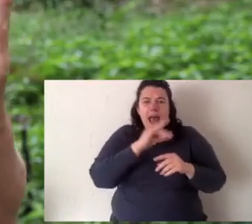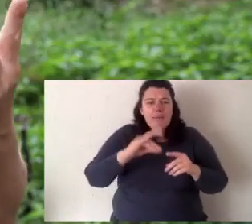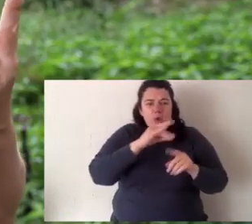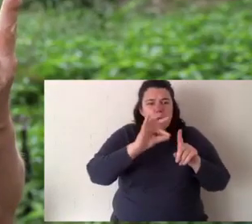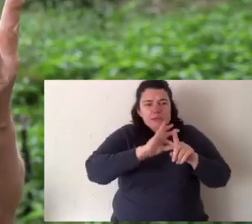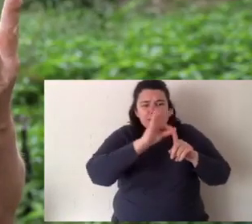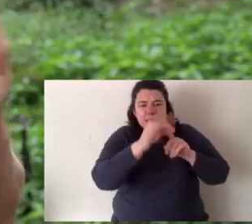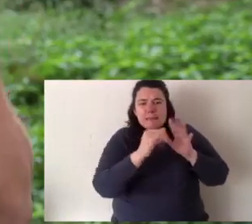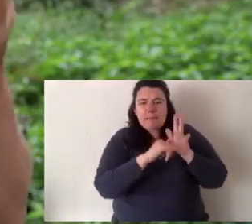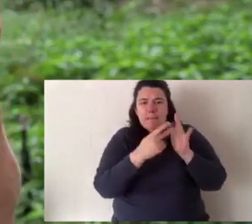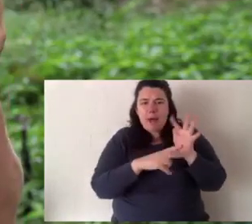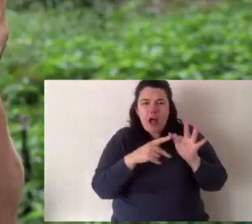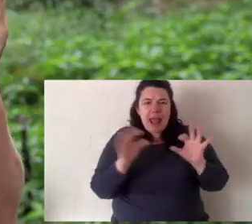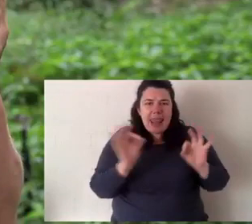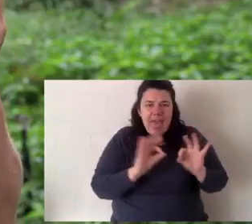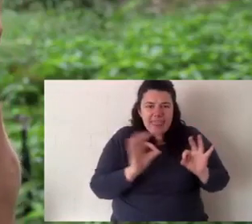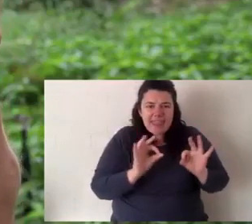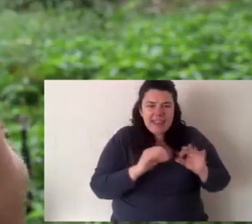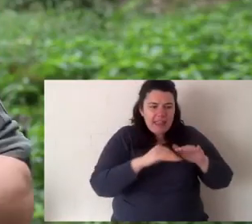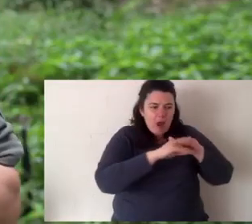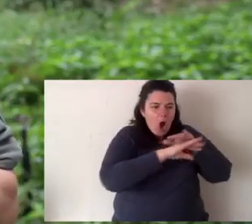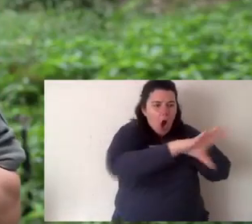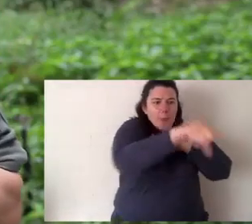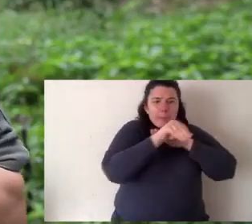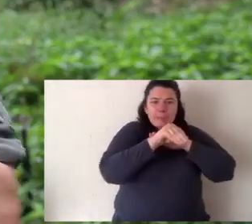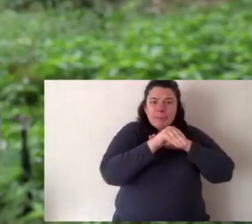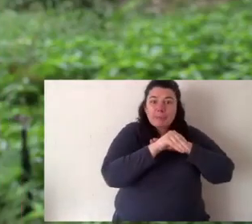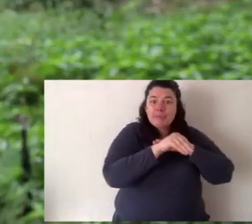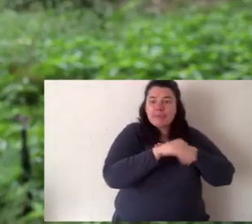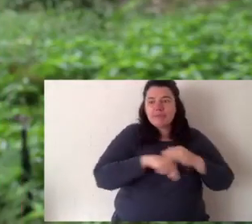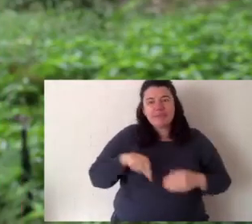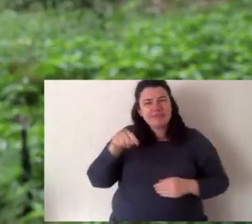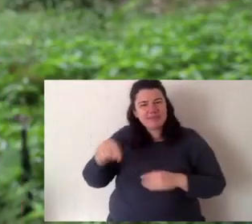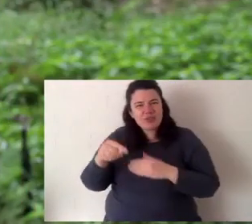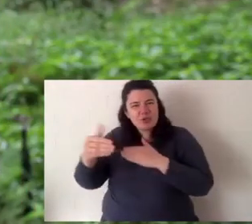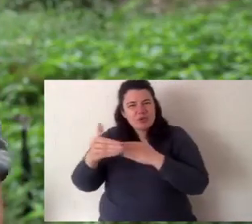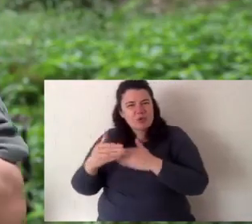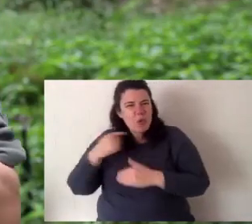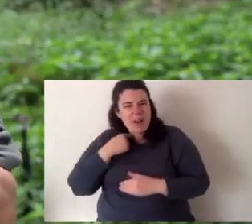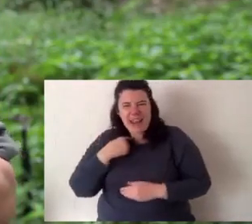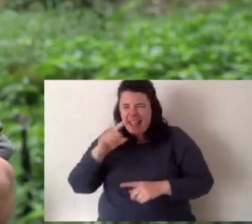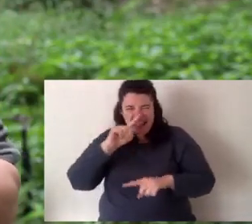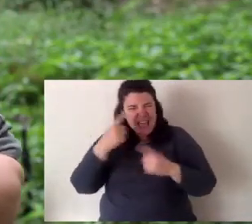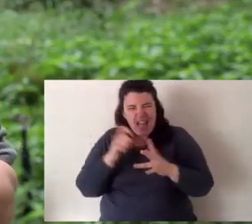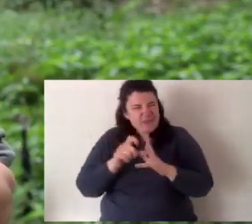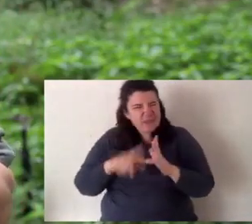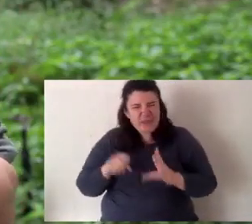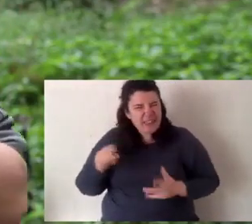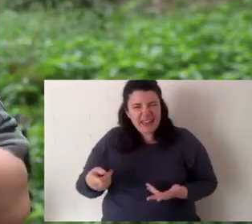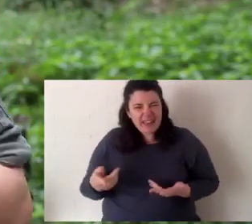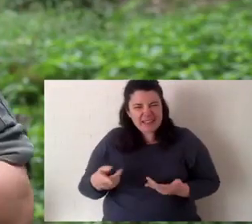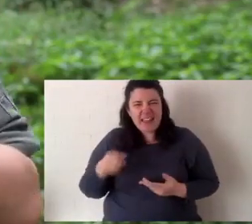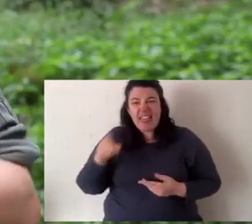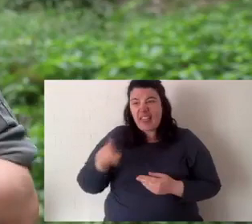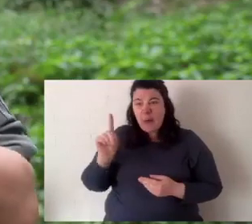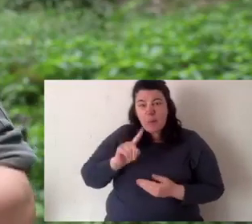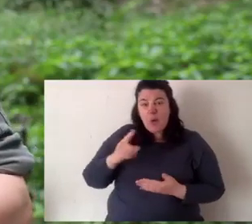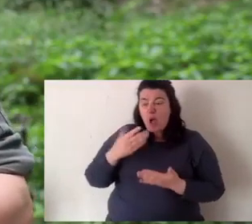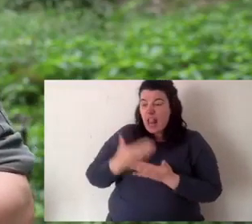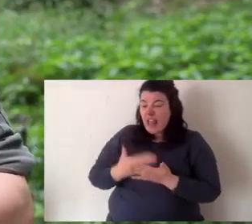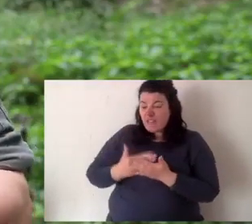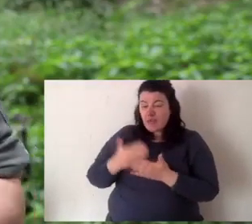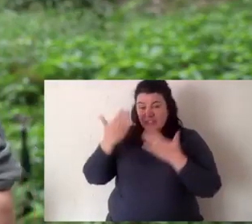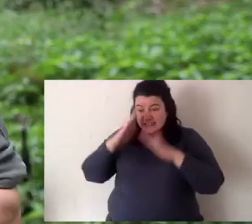small fish, invertebrates. Whereas short-necked turtles, they can't strike out like that. And they don't hunt,